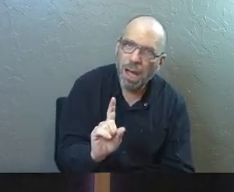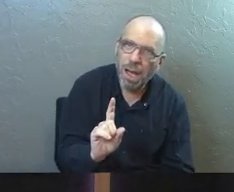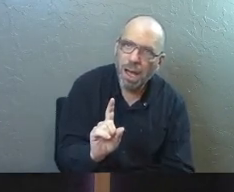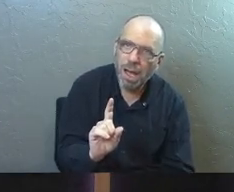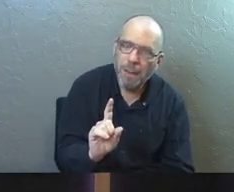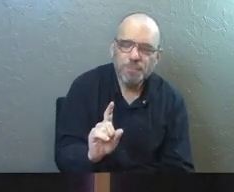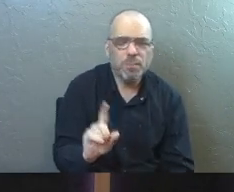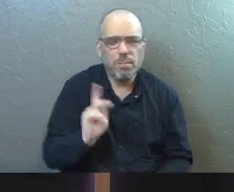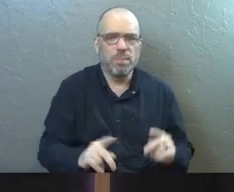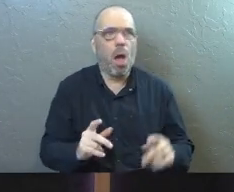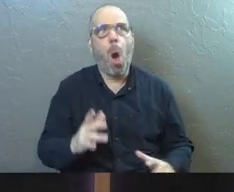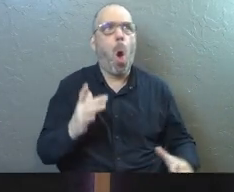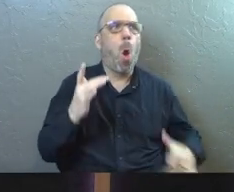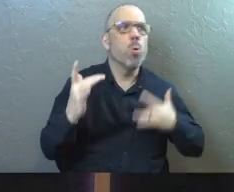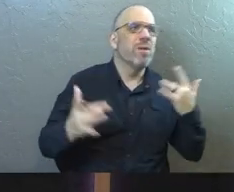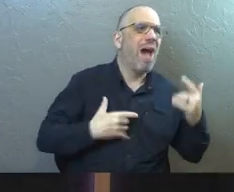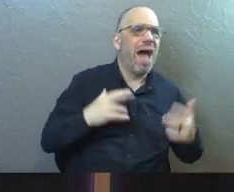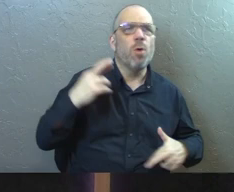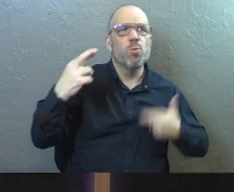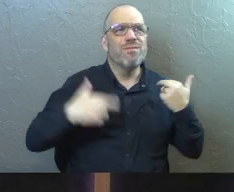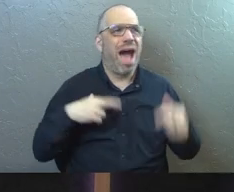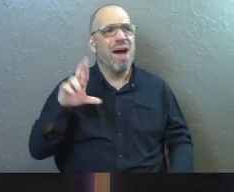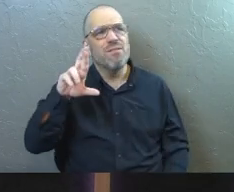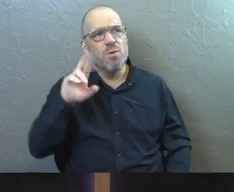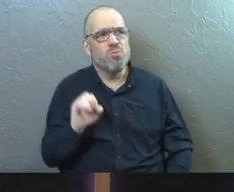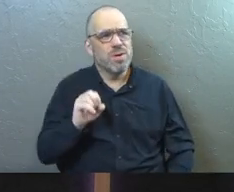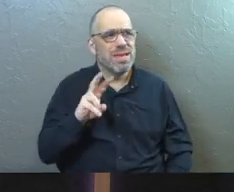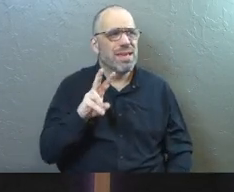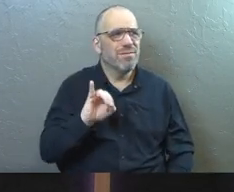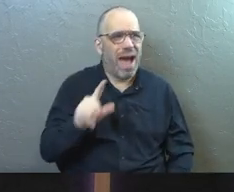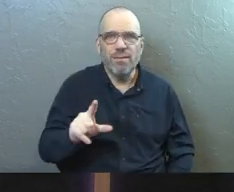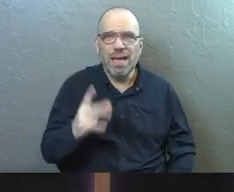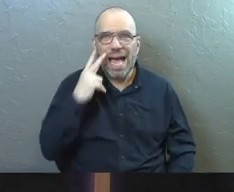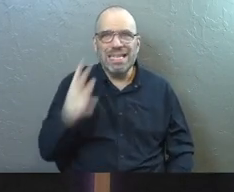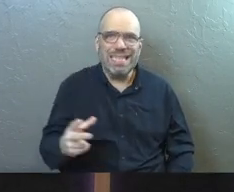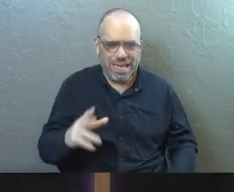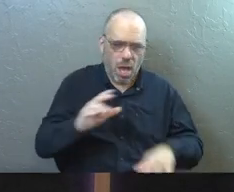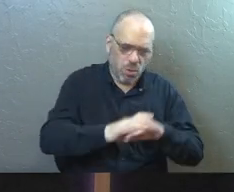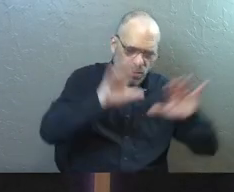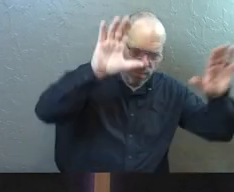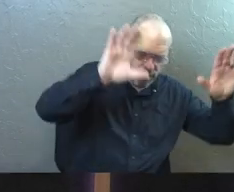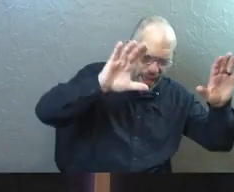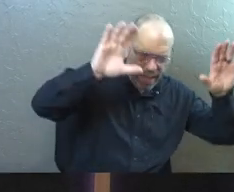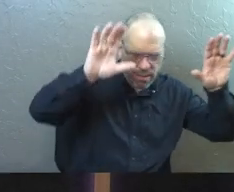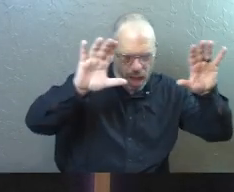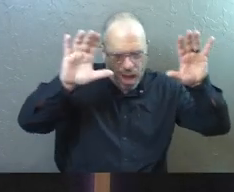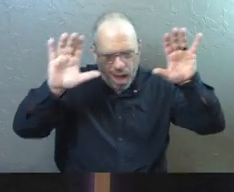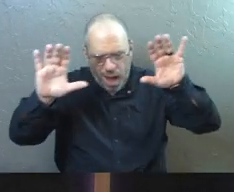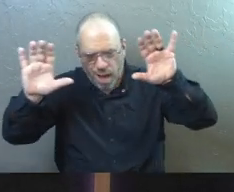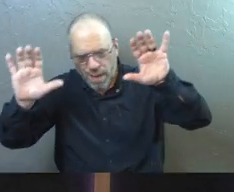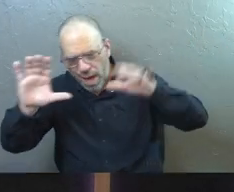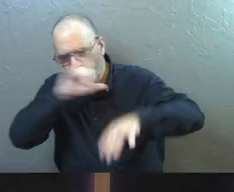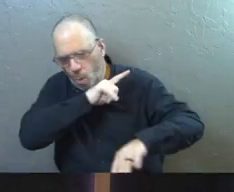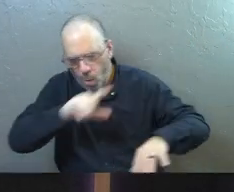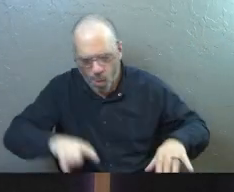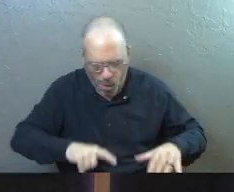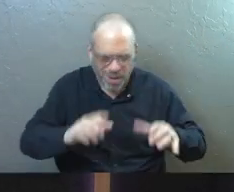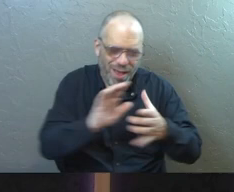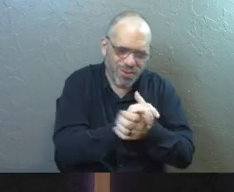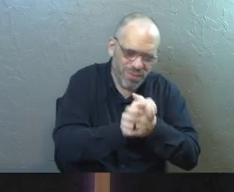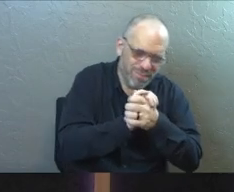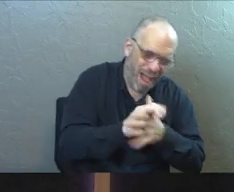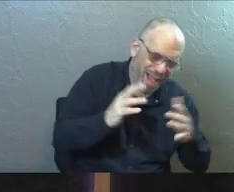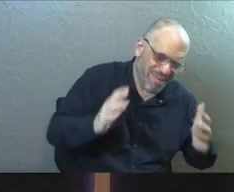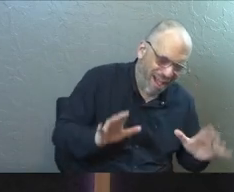People say that they want revival. And they think that means singing kumbaya around a campfire with a lot of warm